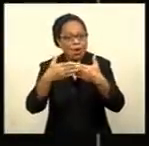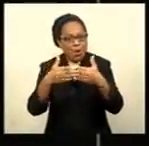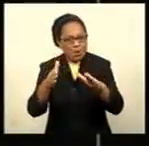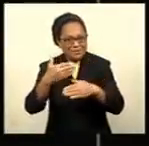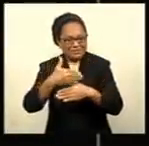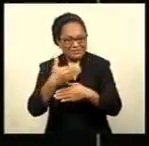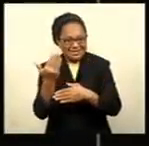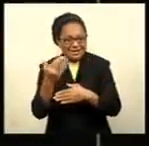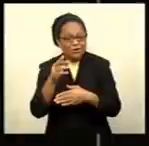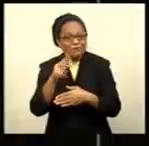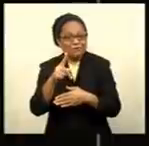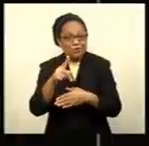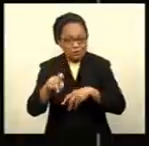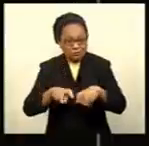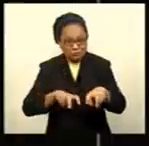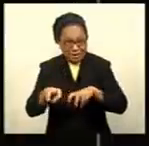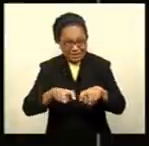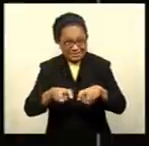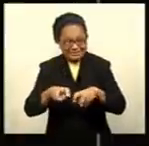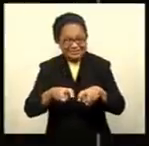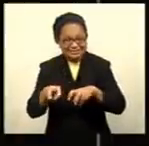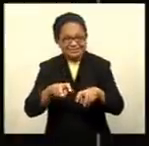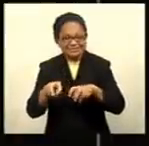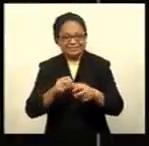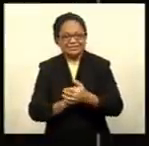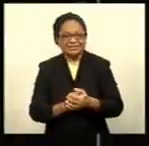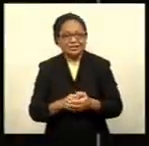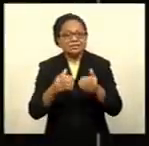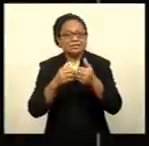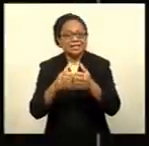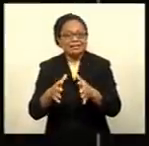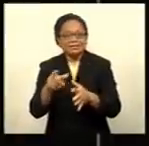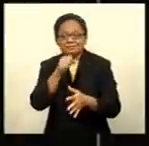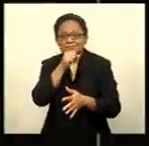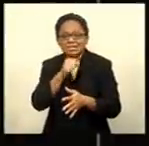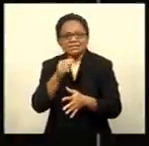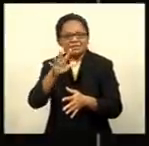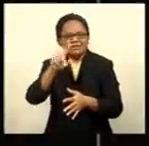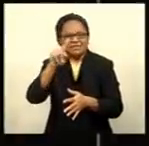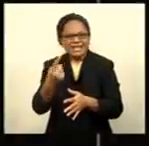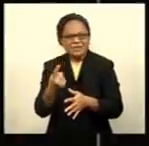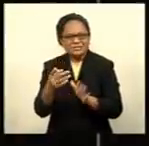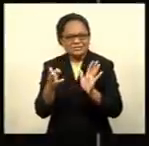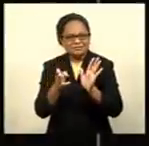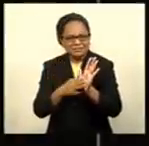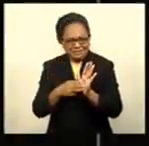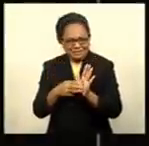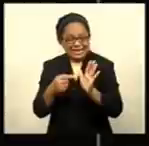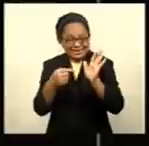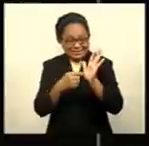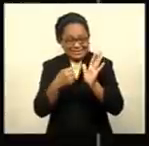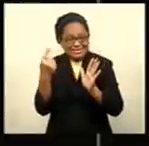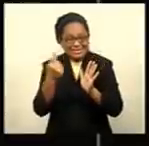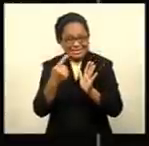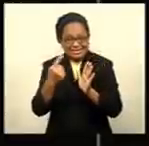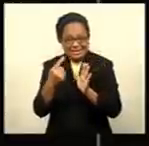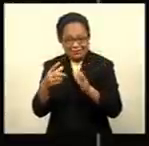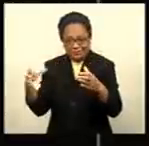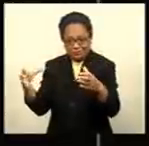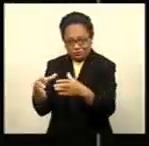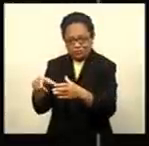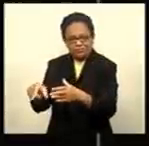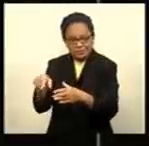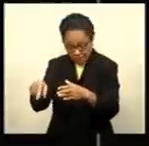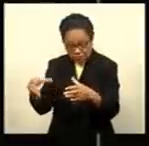field competitions in Tokyo, Japan. It started in the men's 5,000 meters T-11 classification for